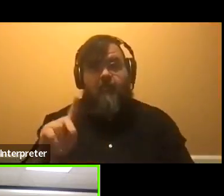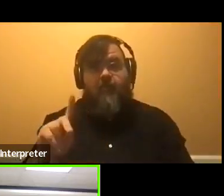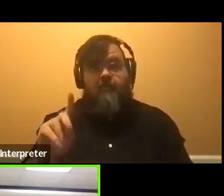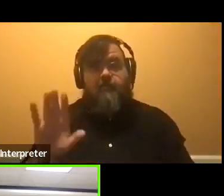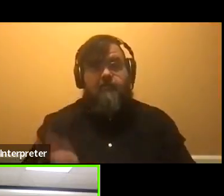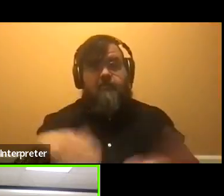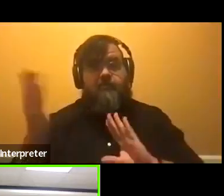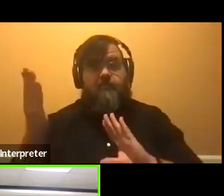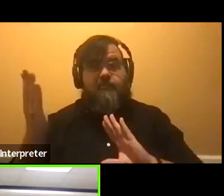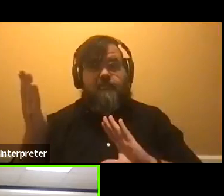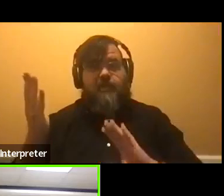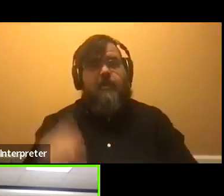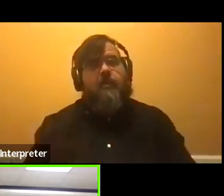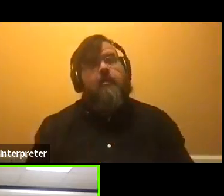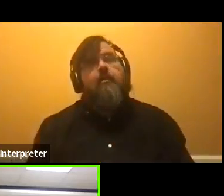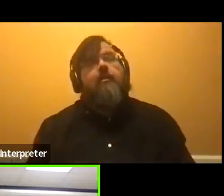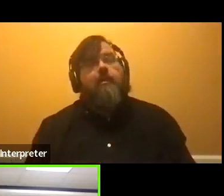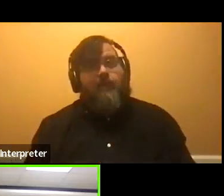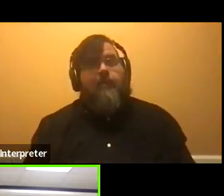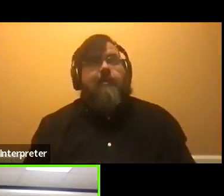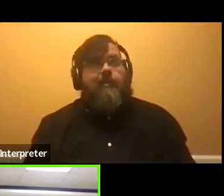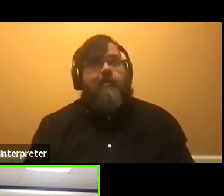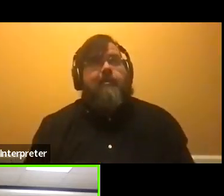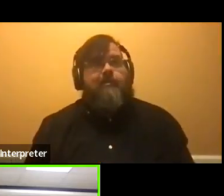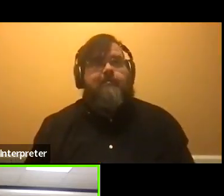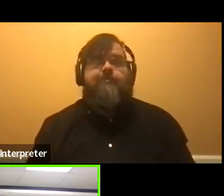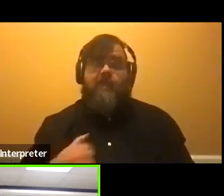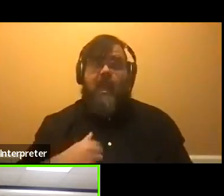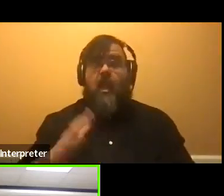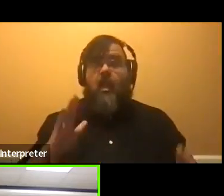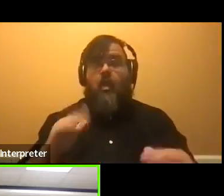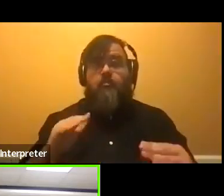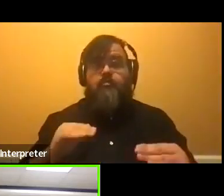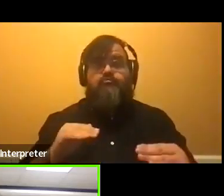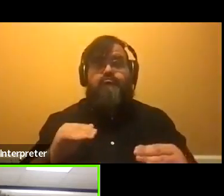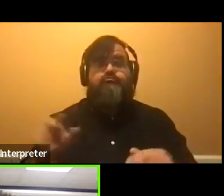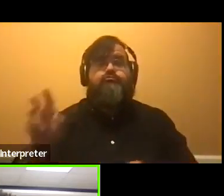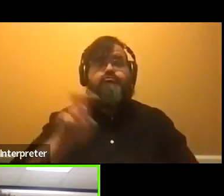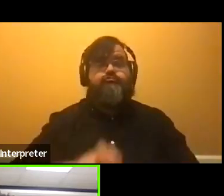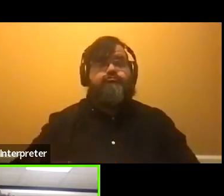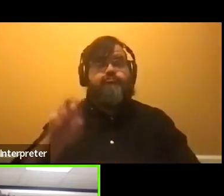you all can study abroad. And I hope to study abroad and when I go to law school.